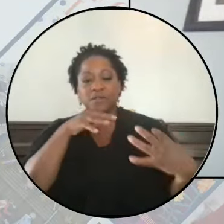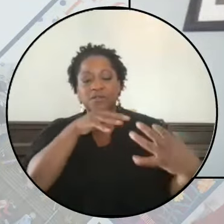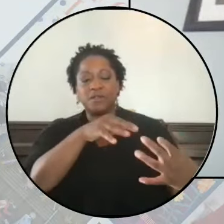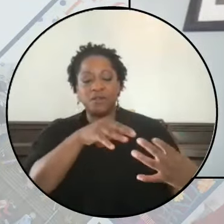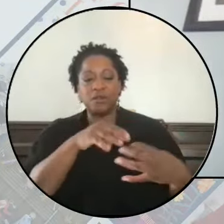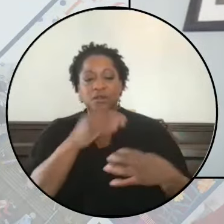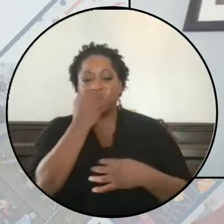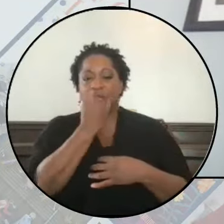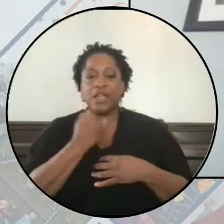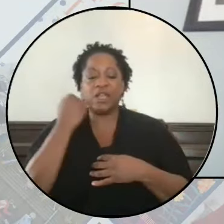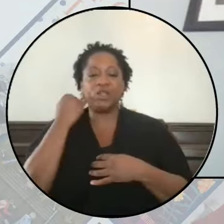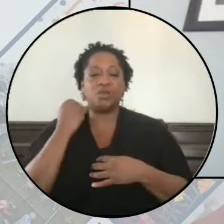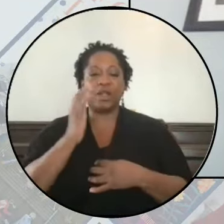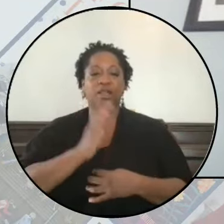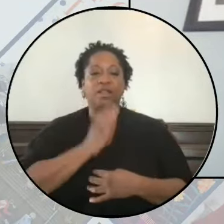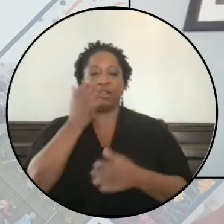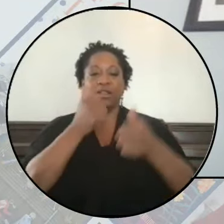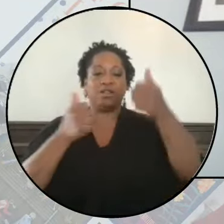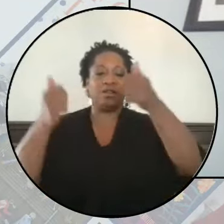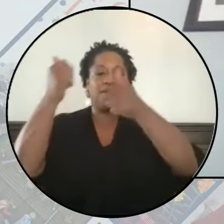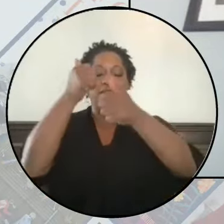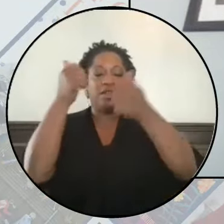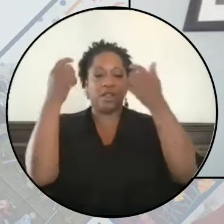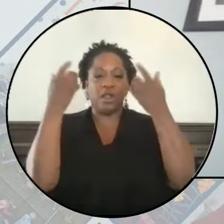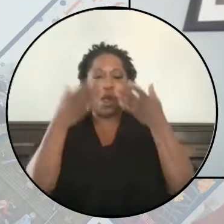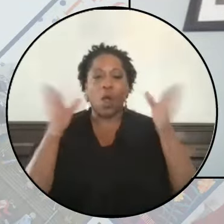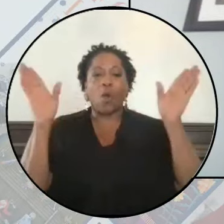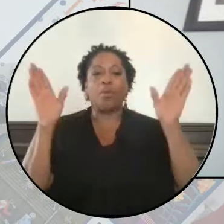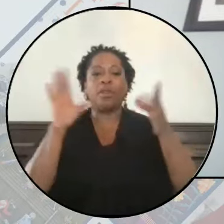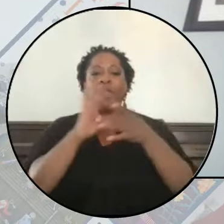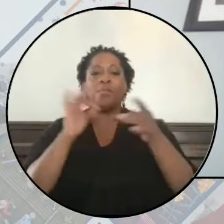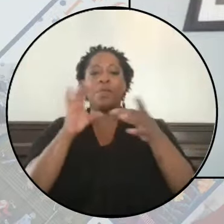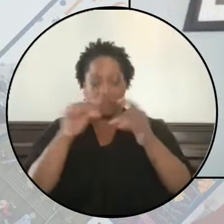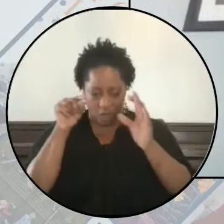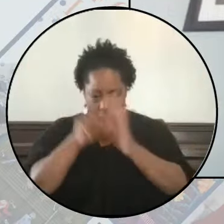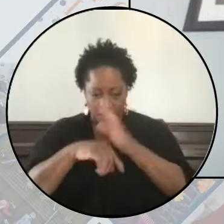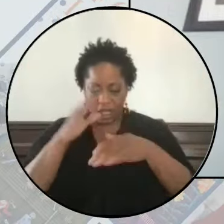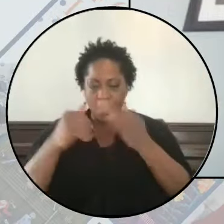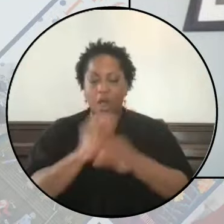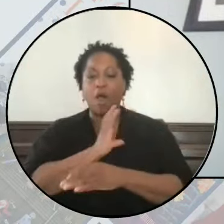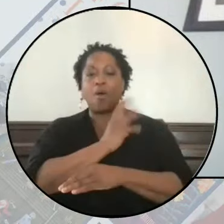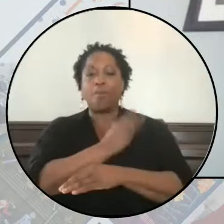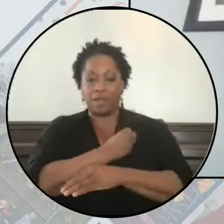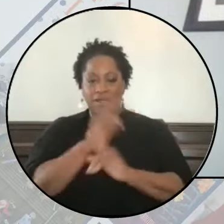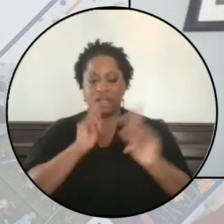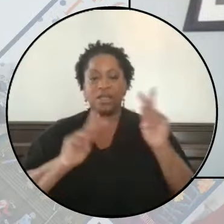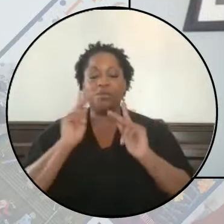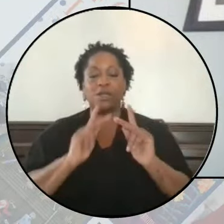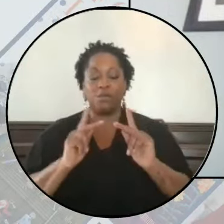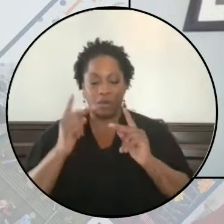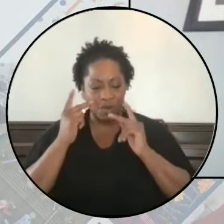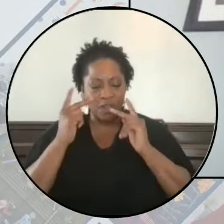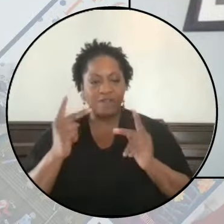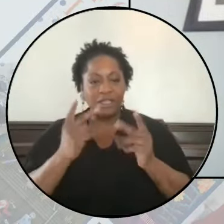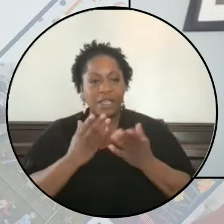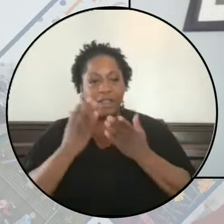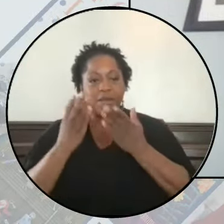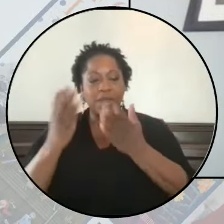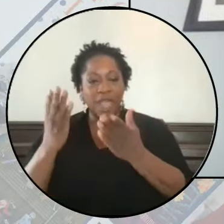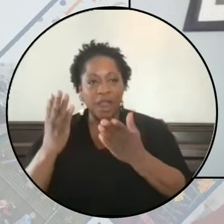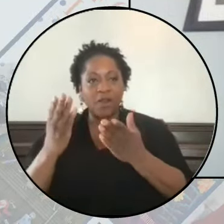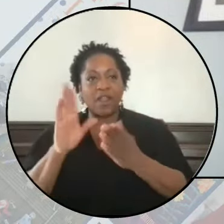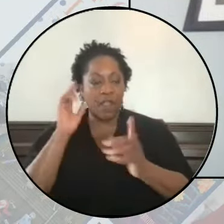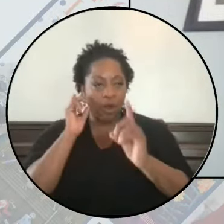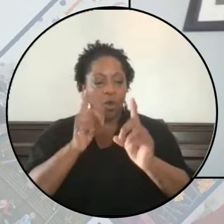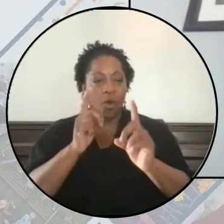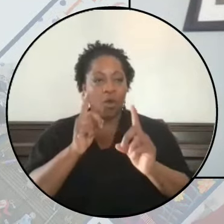officials openly stated their genocidal intentions, and we are seeing them carry these intentions out before our